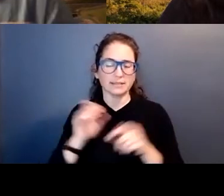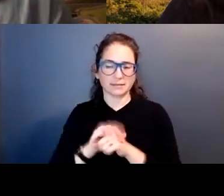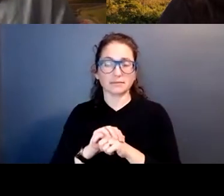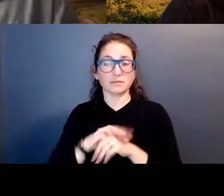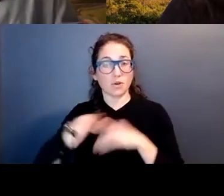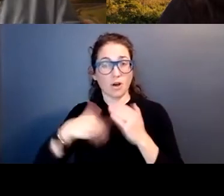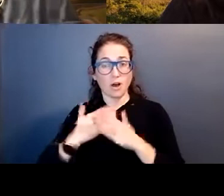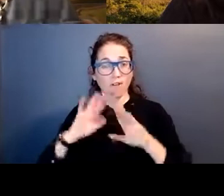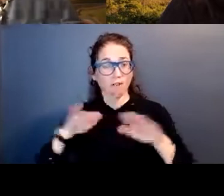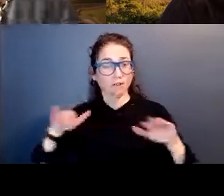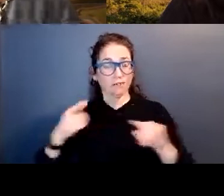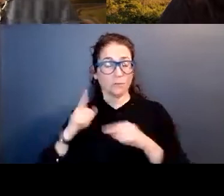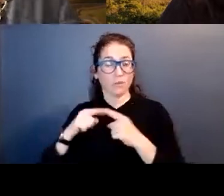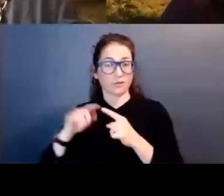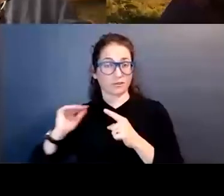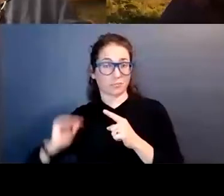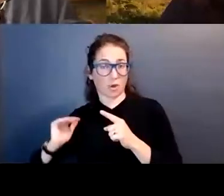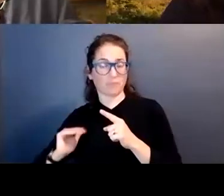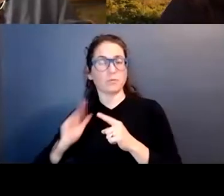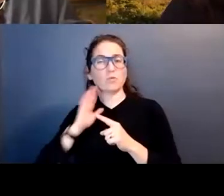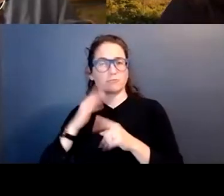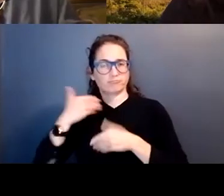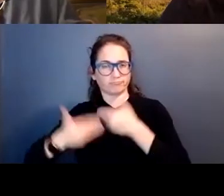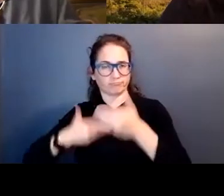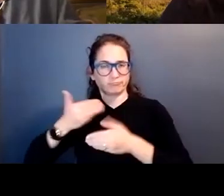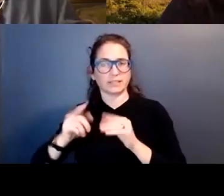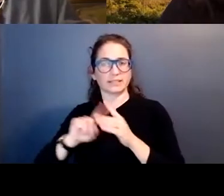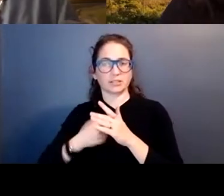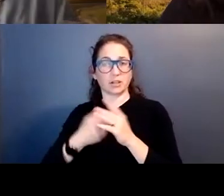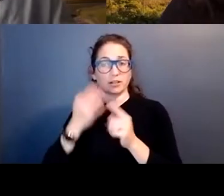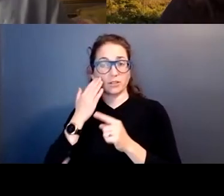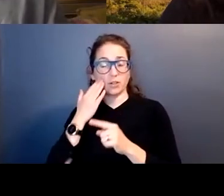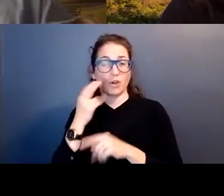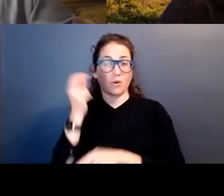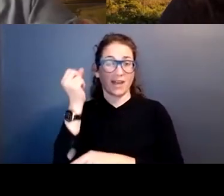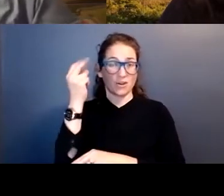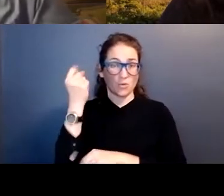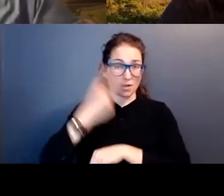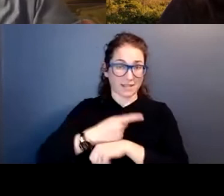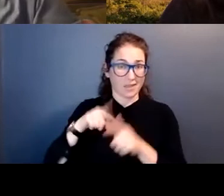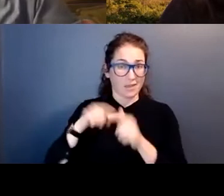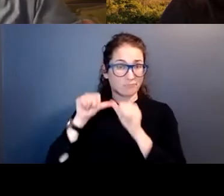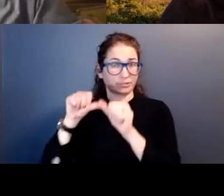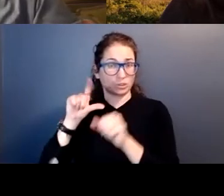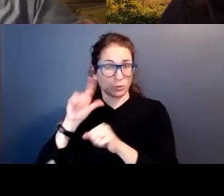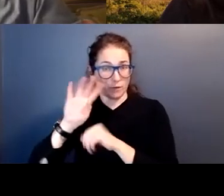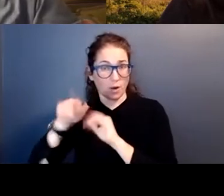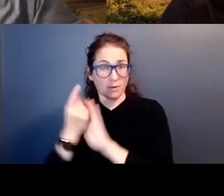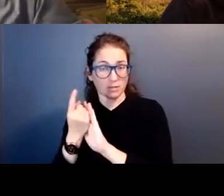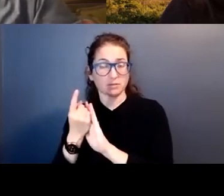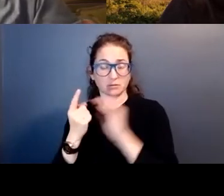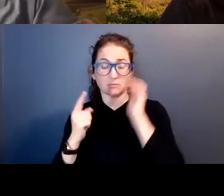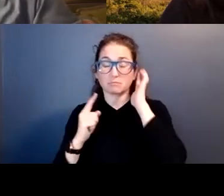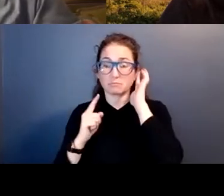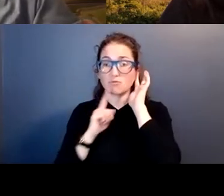our children, from the time they're small, go through these. They start at noon one day and end at noon the next day. So it's a, it's a long,